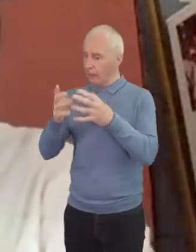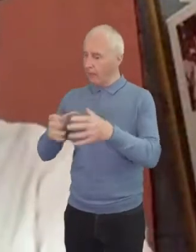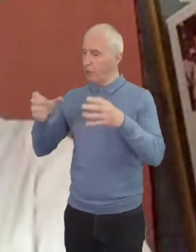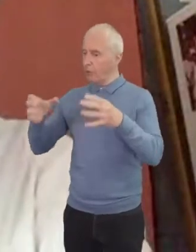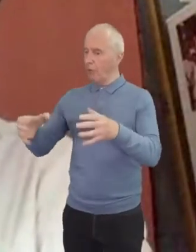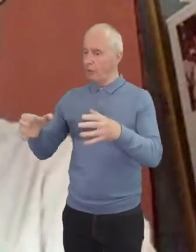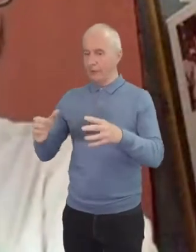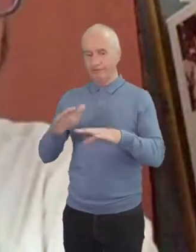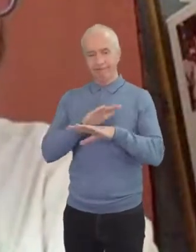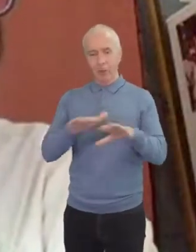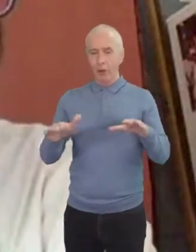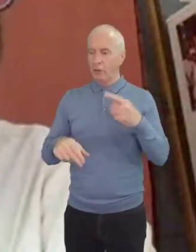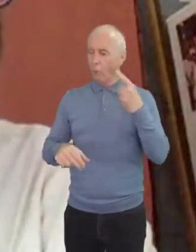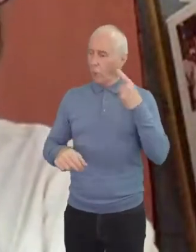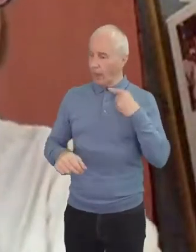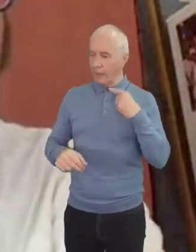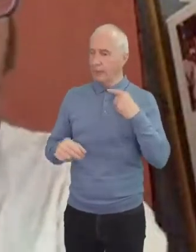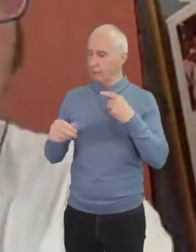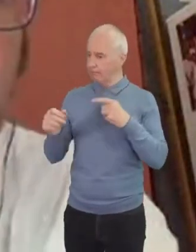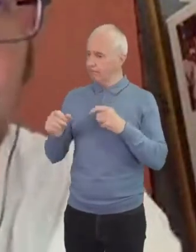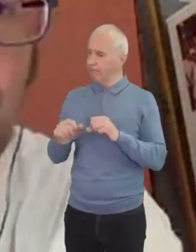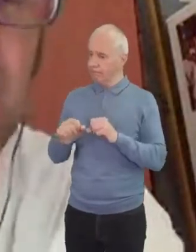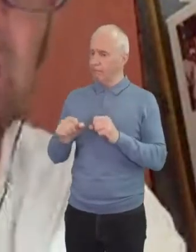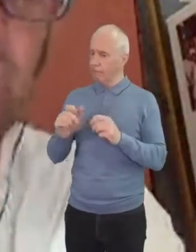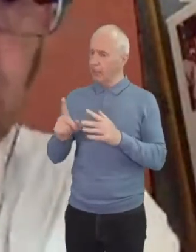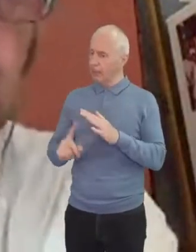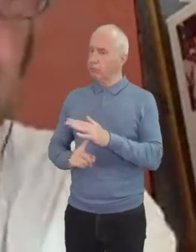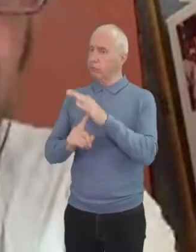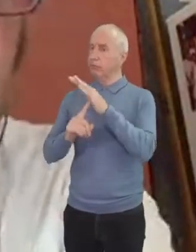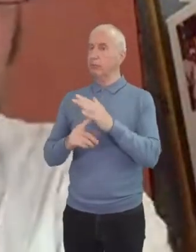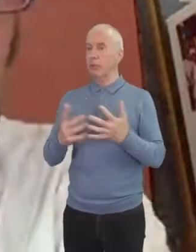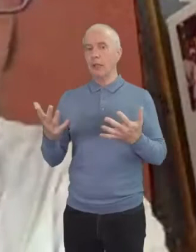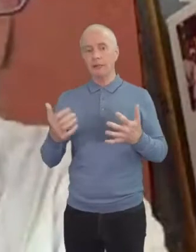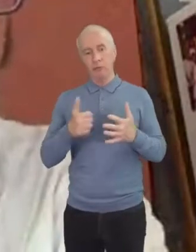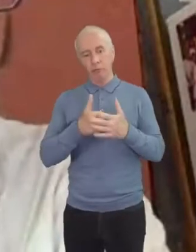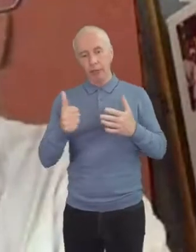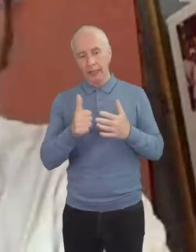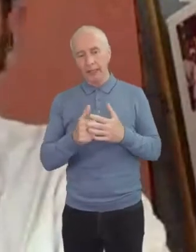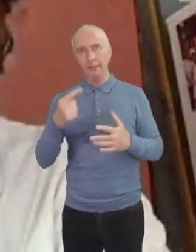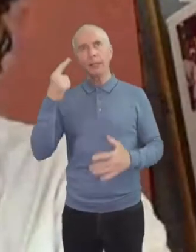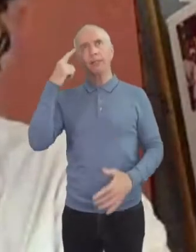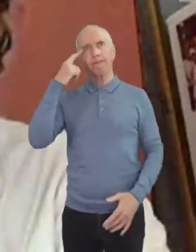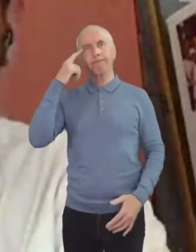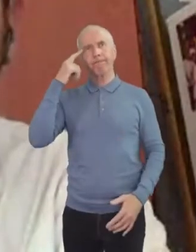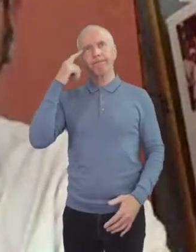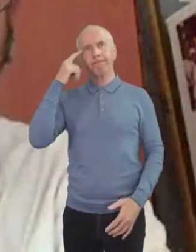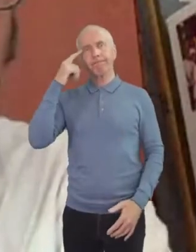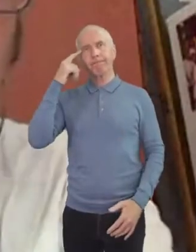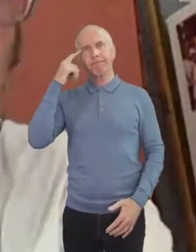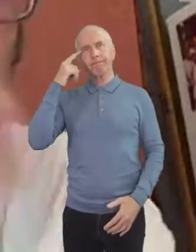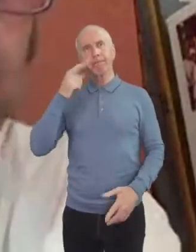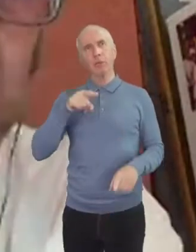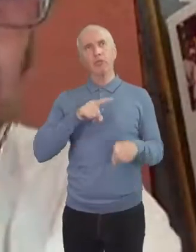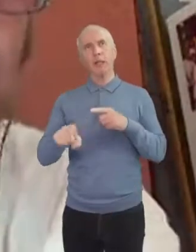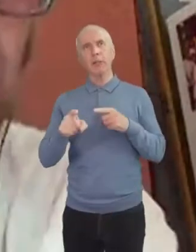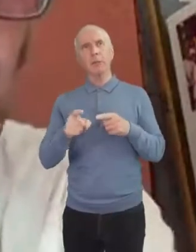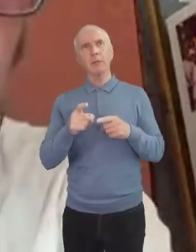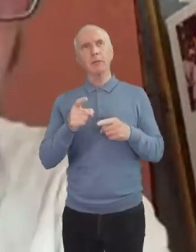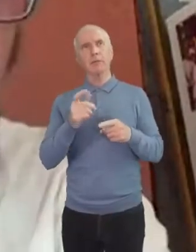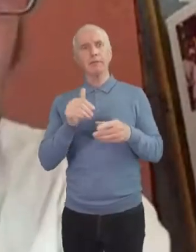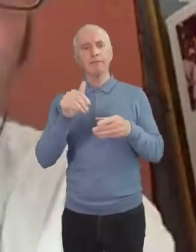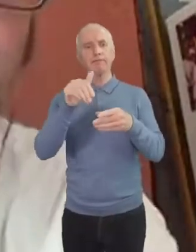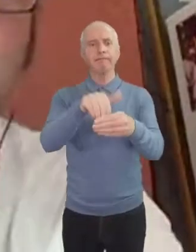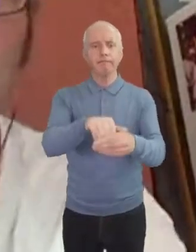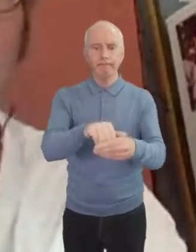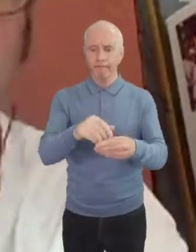-white um so i'm regularly mindful of that trying to be in places where i'm led by folks